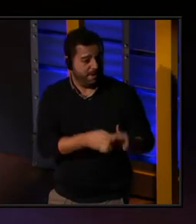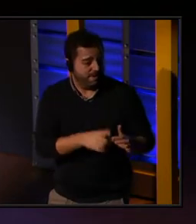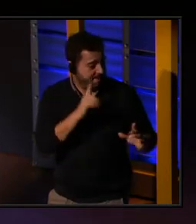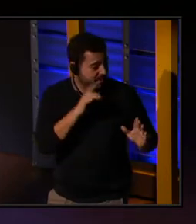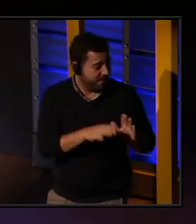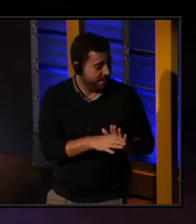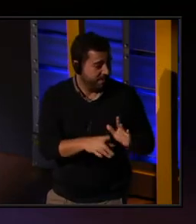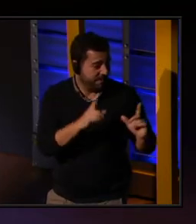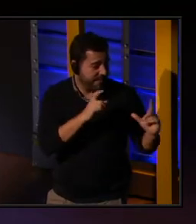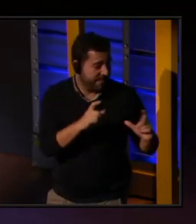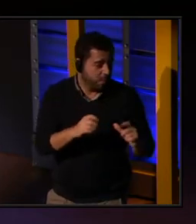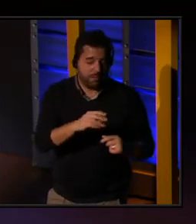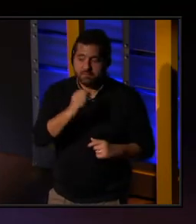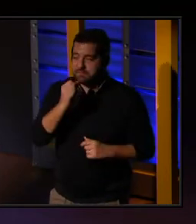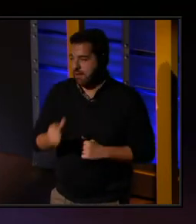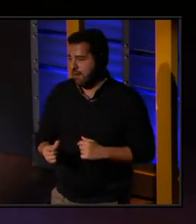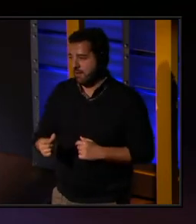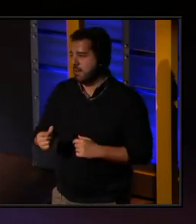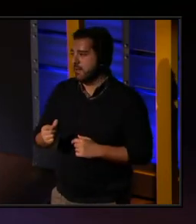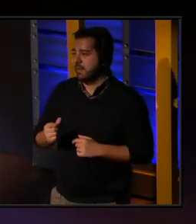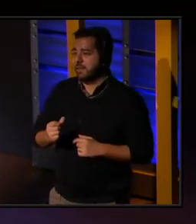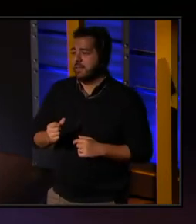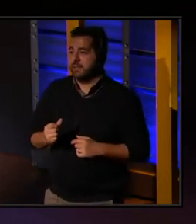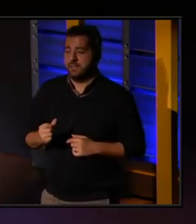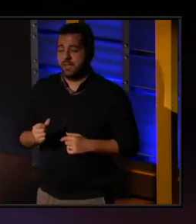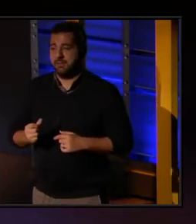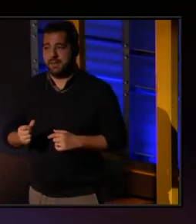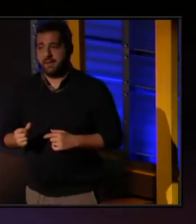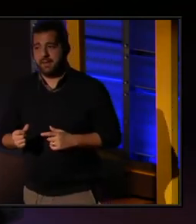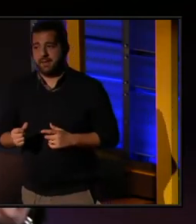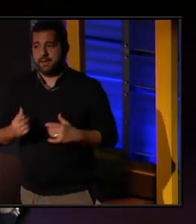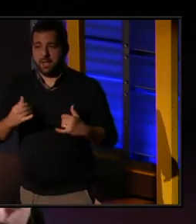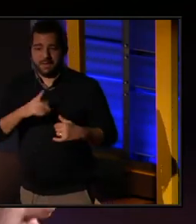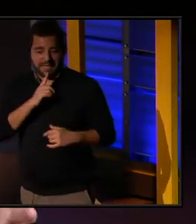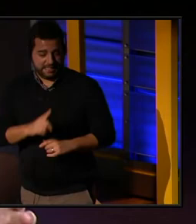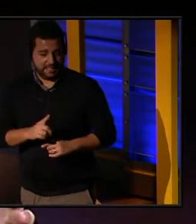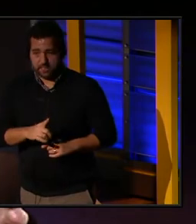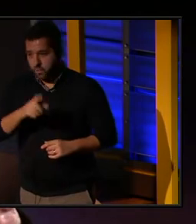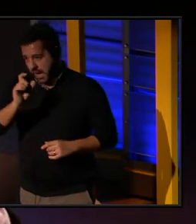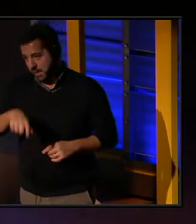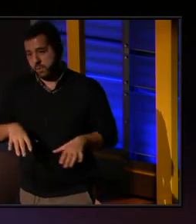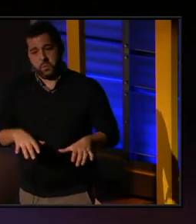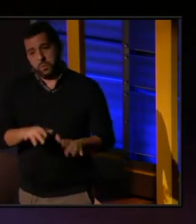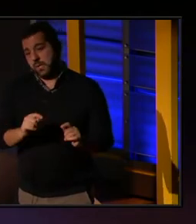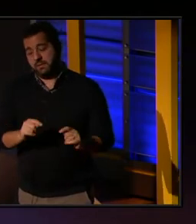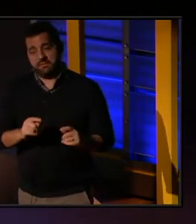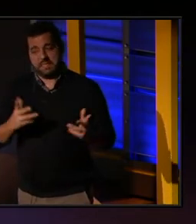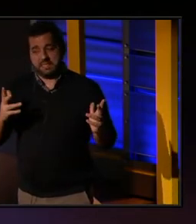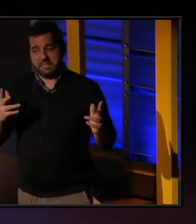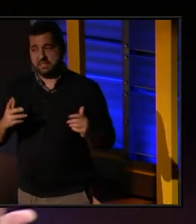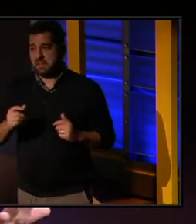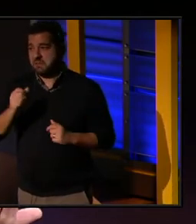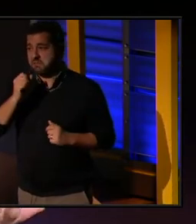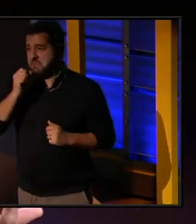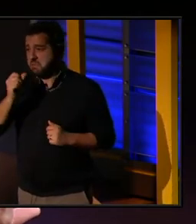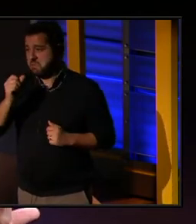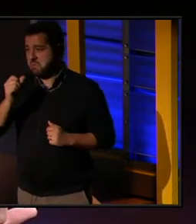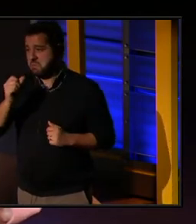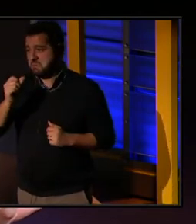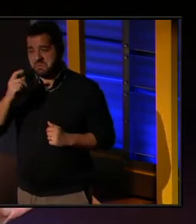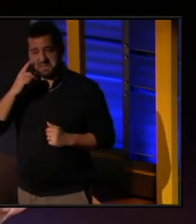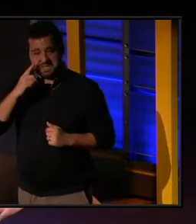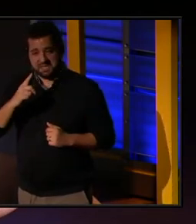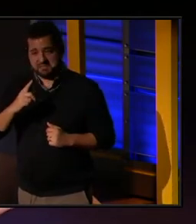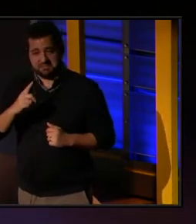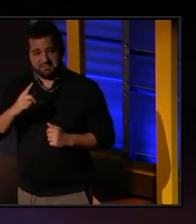it's something that I can continue to do or not do, it's just that now it is and you'll have to do it. So it's, I don't, it just